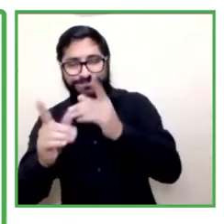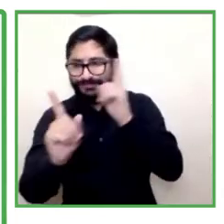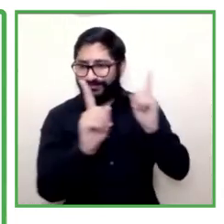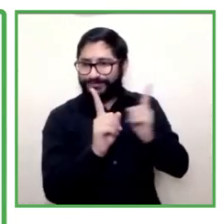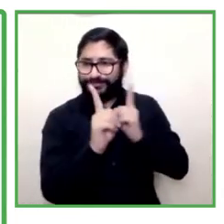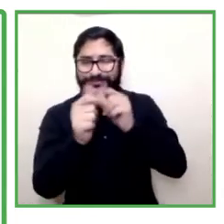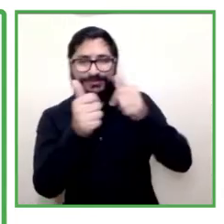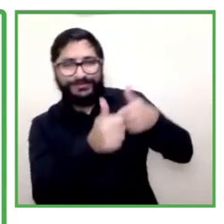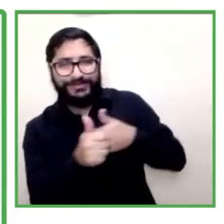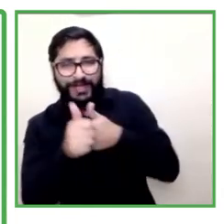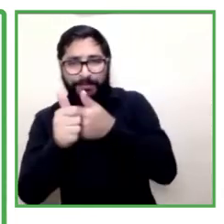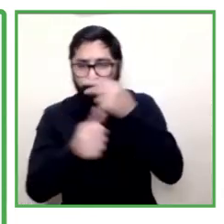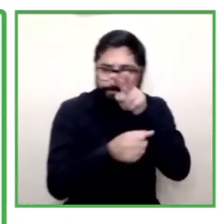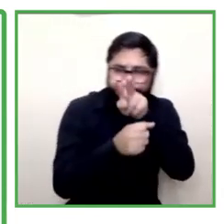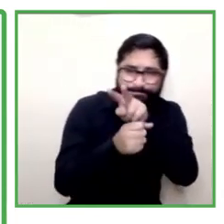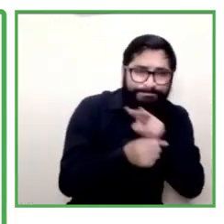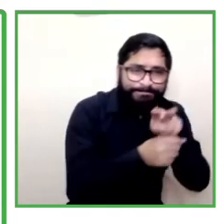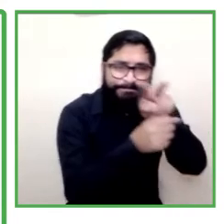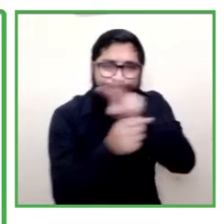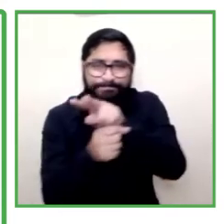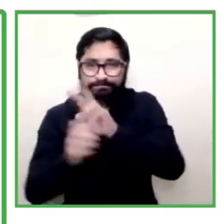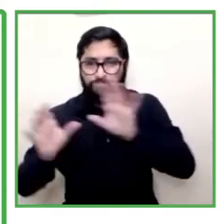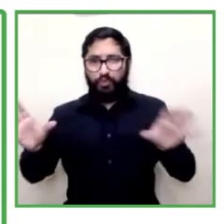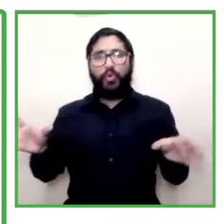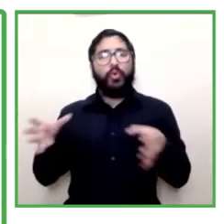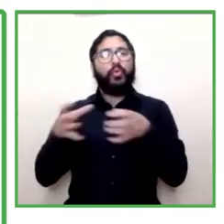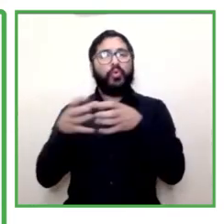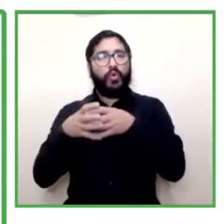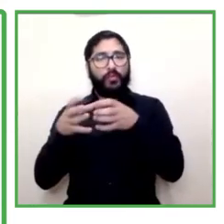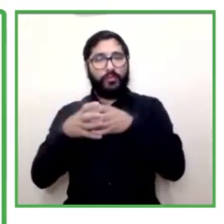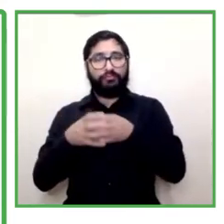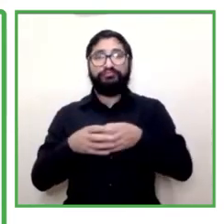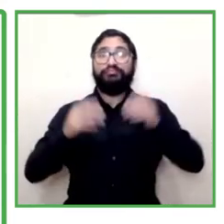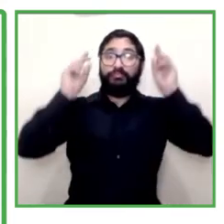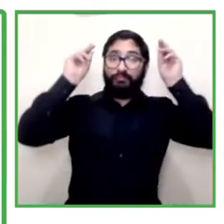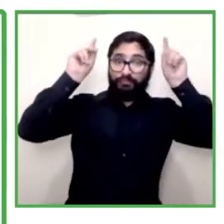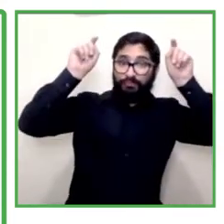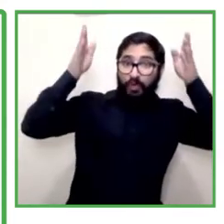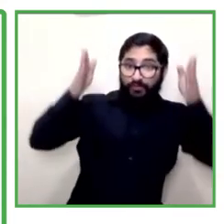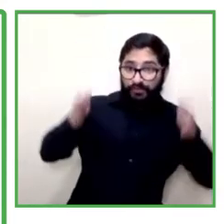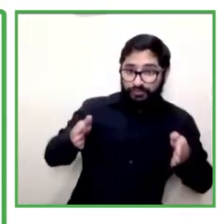they are accompanied